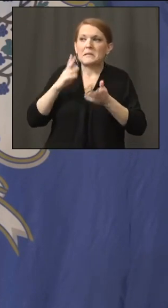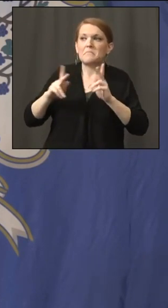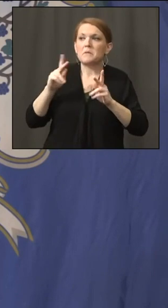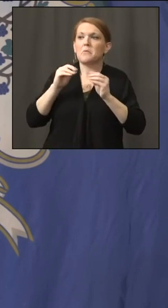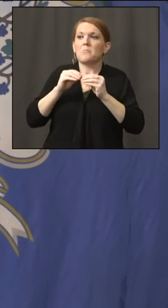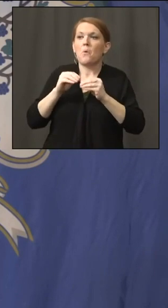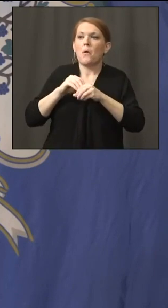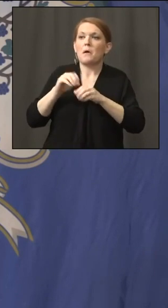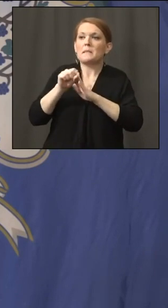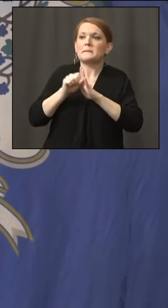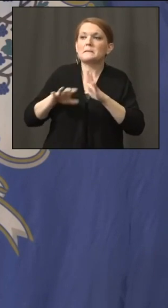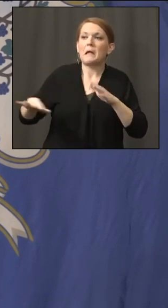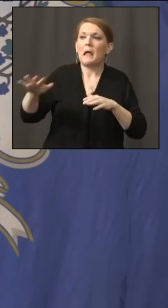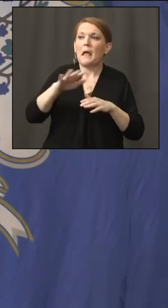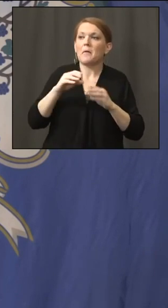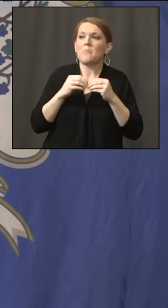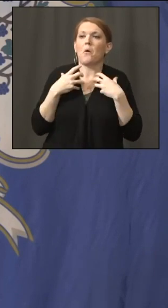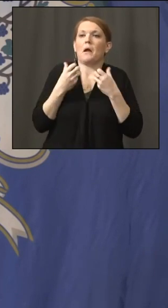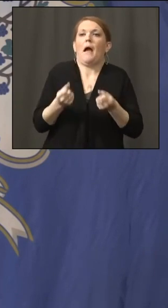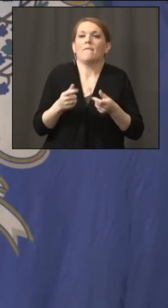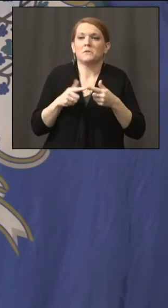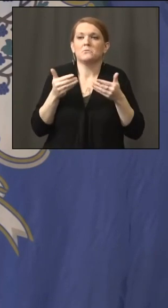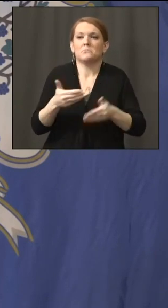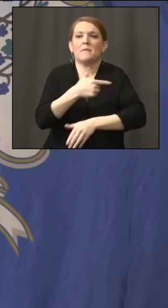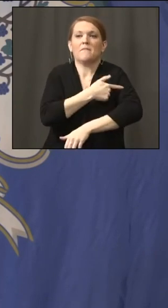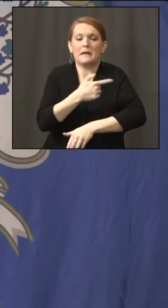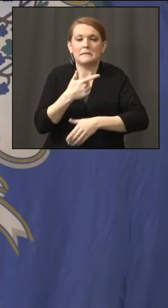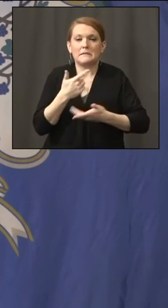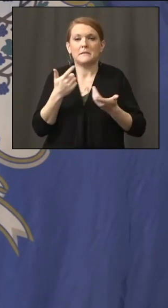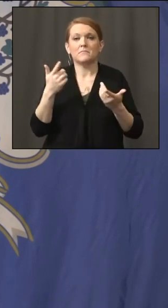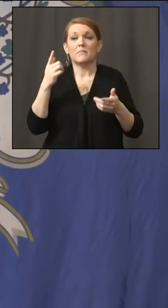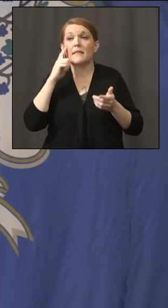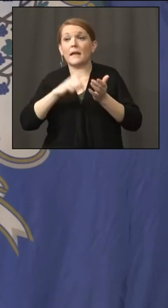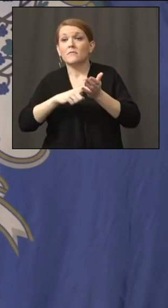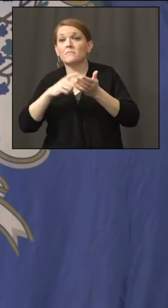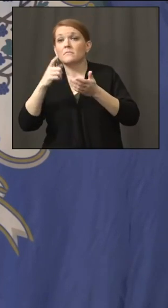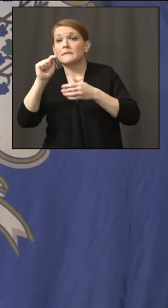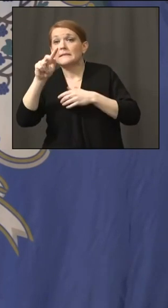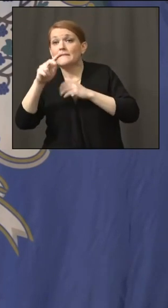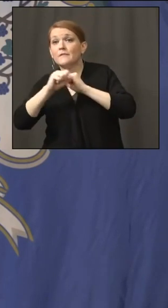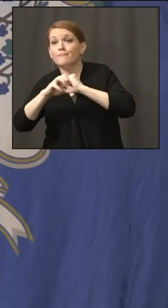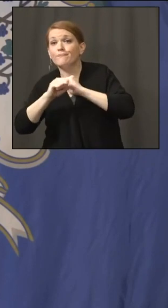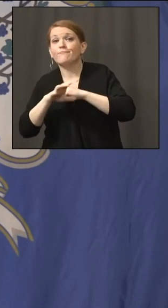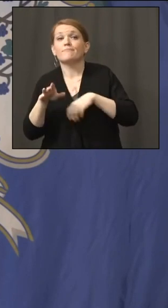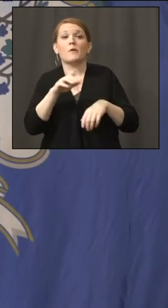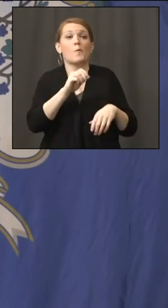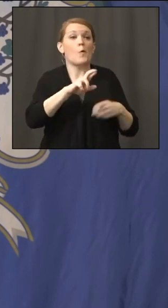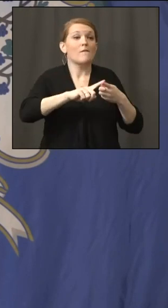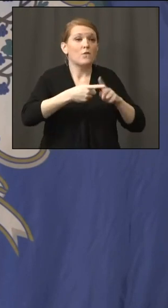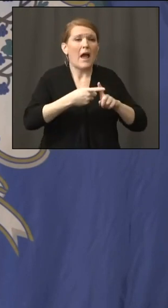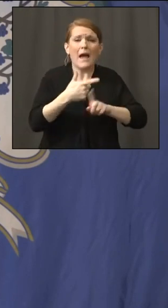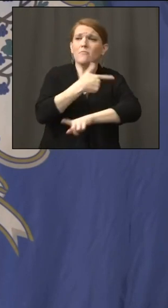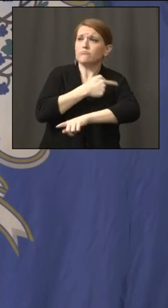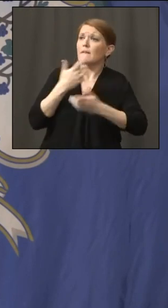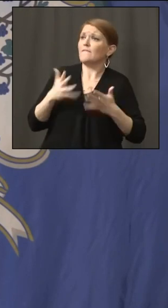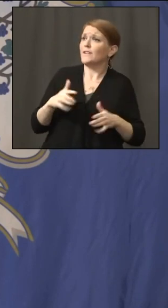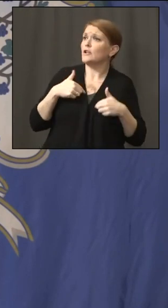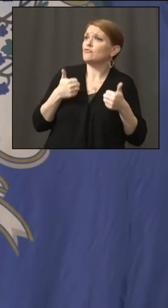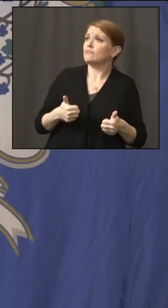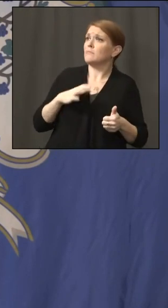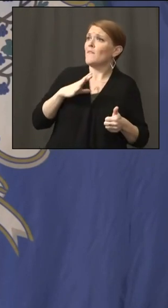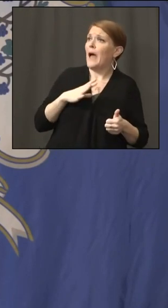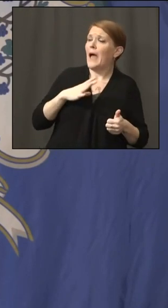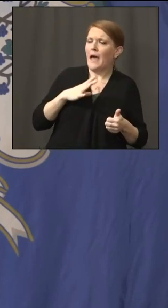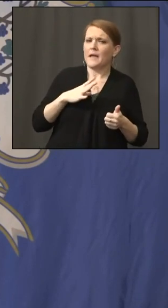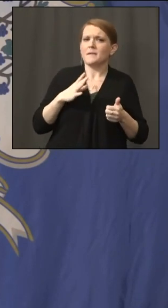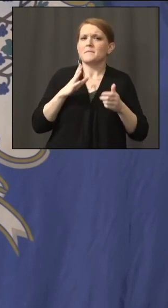heard from friends. They see no reactions. They see it is safe and time will tell, but they believe it effective. But Josh,